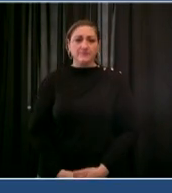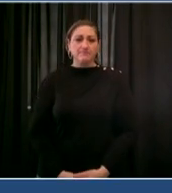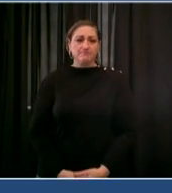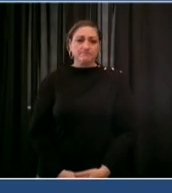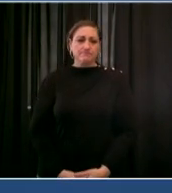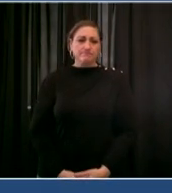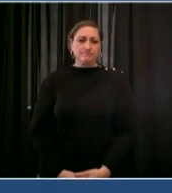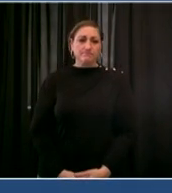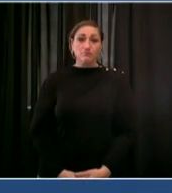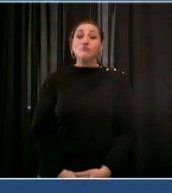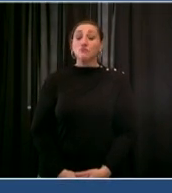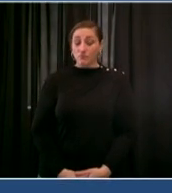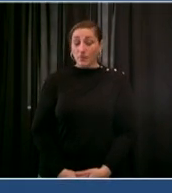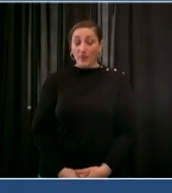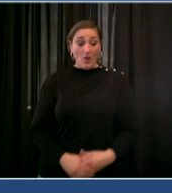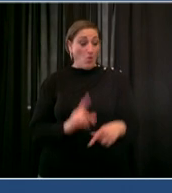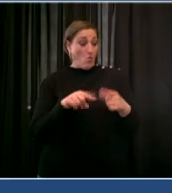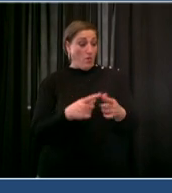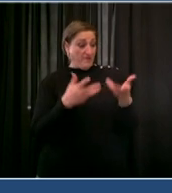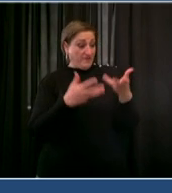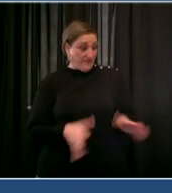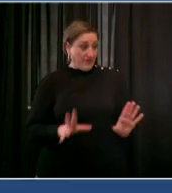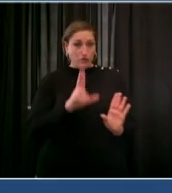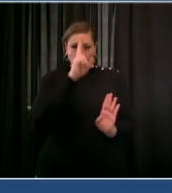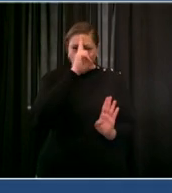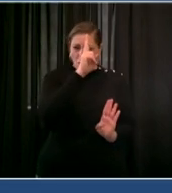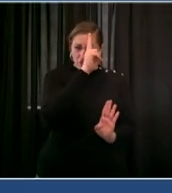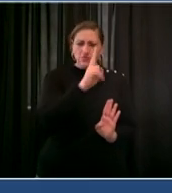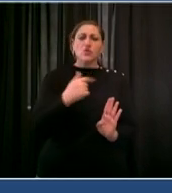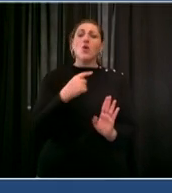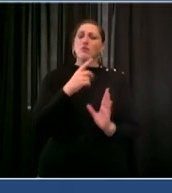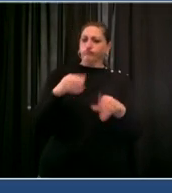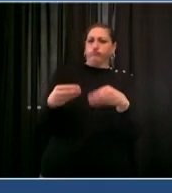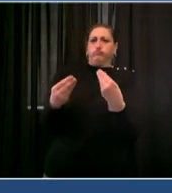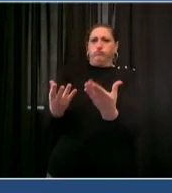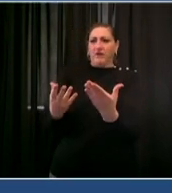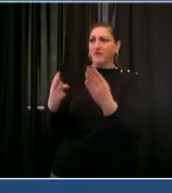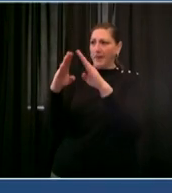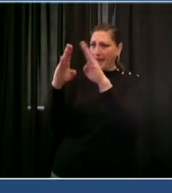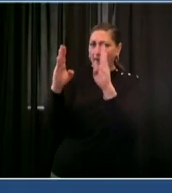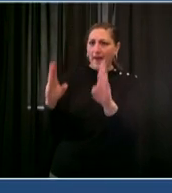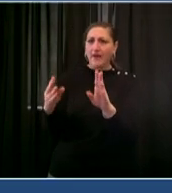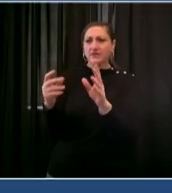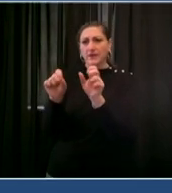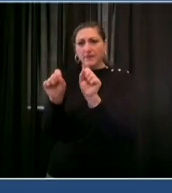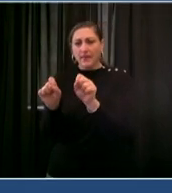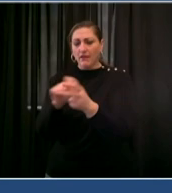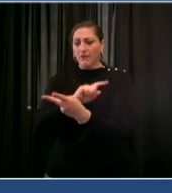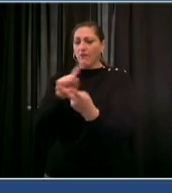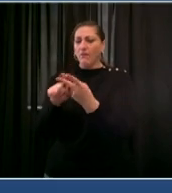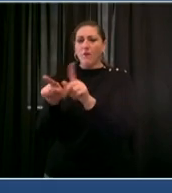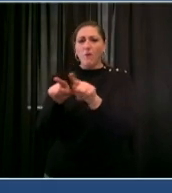housing and all the care and services they will need to succeed when they return to the community